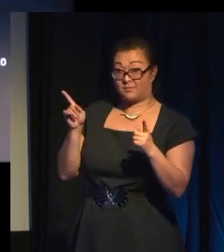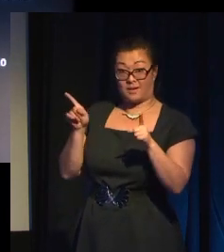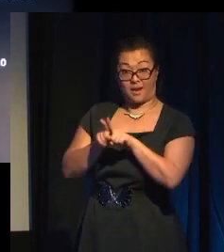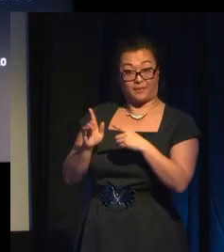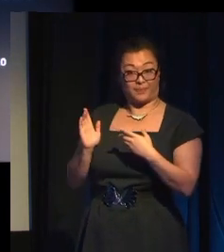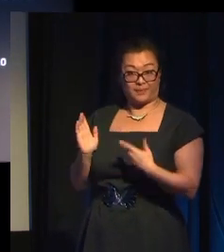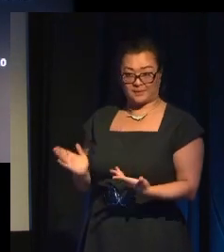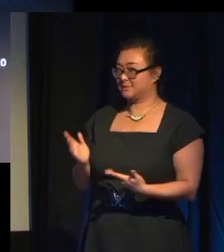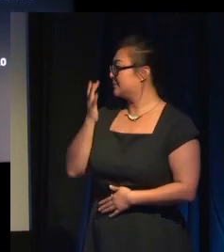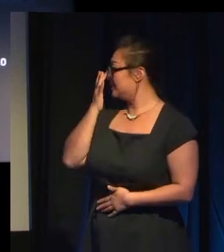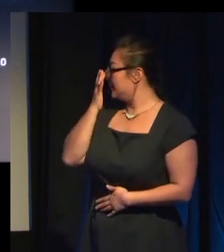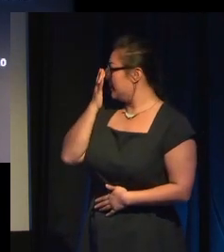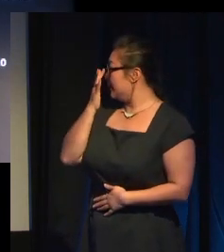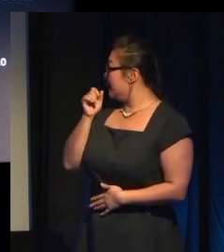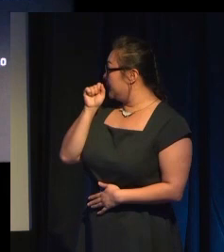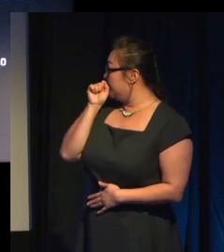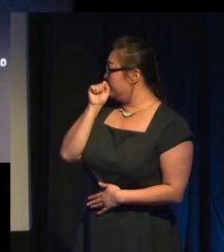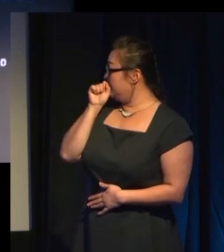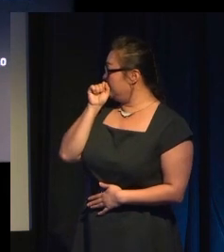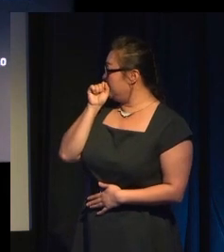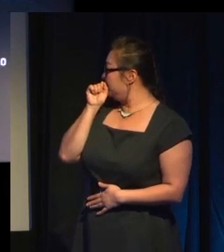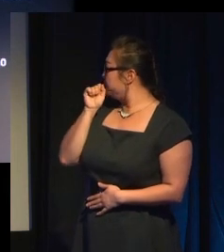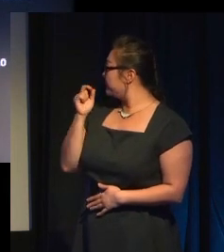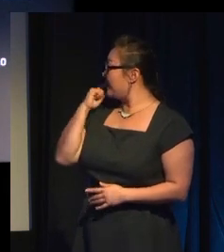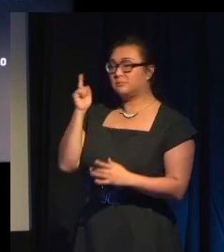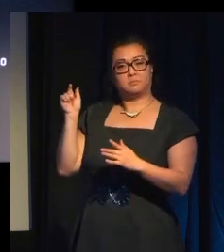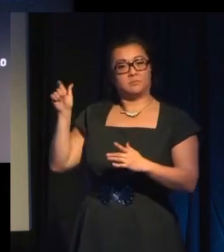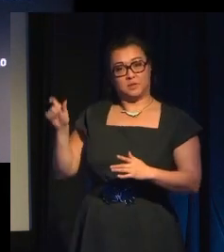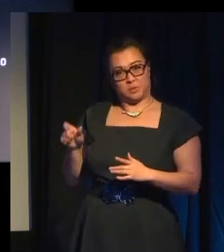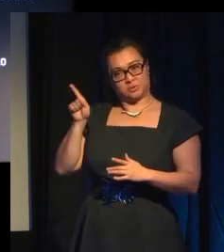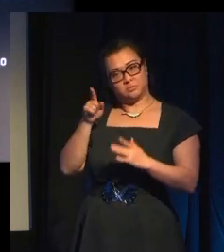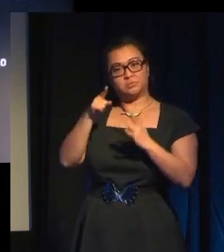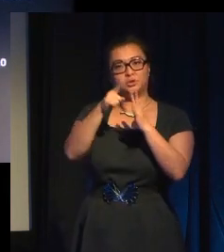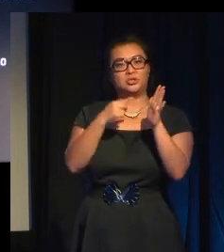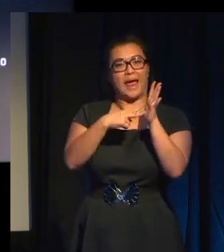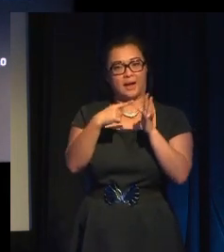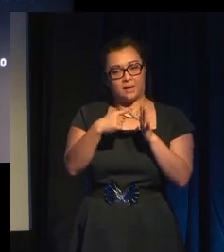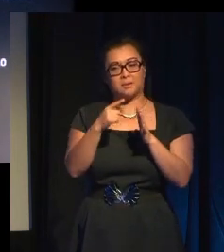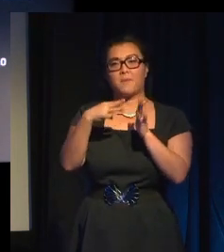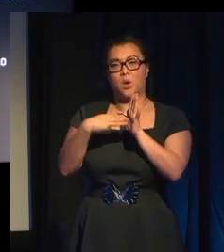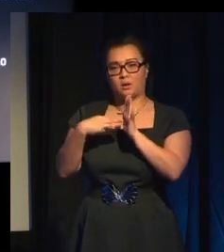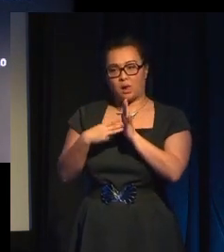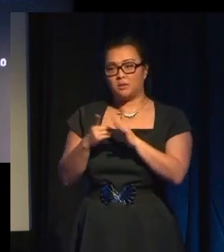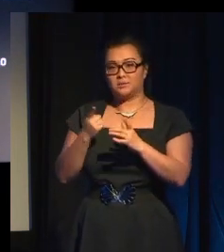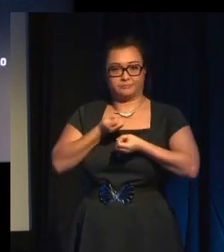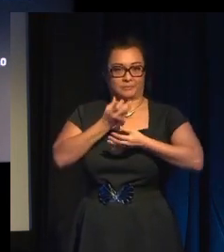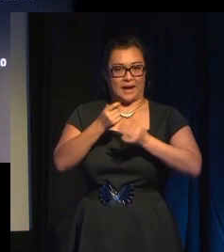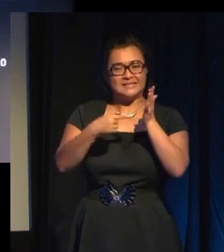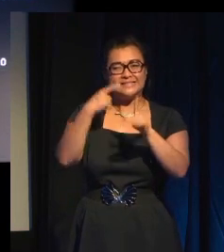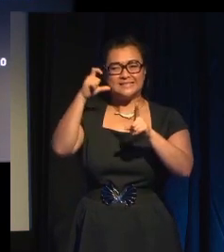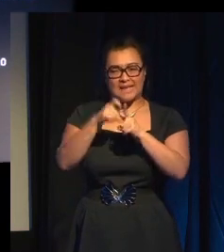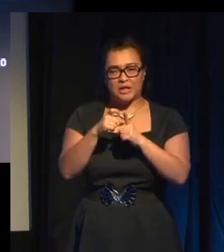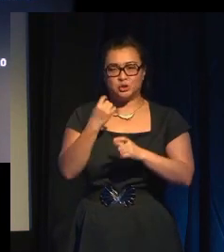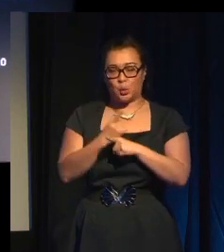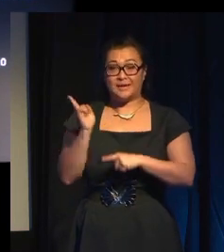So I think Jane McGonigal said it best in her TED talk in 2010 when she said, We invest